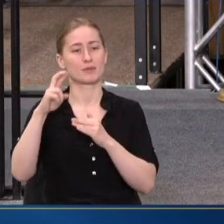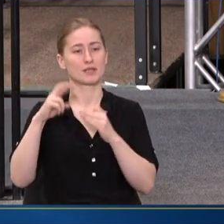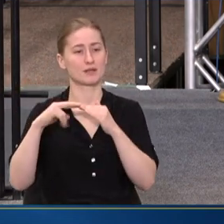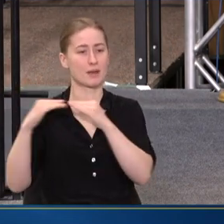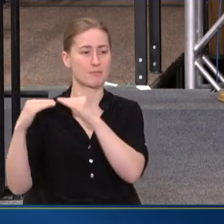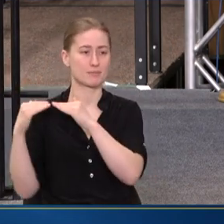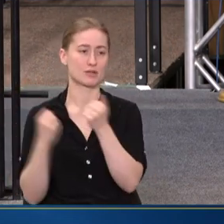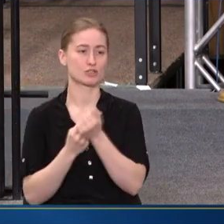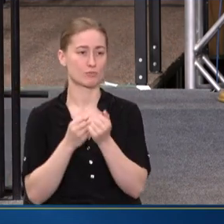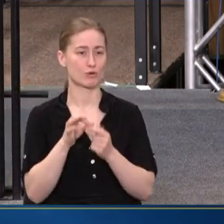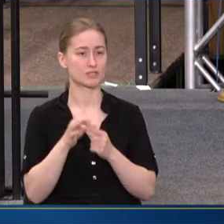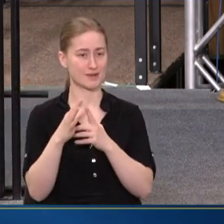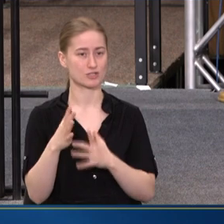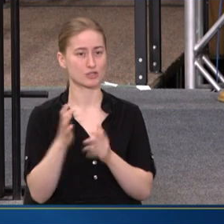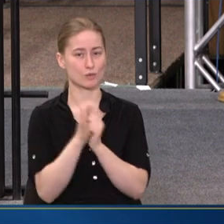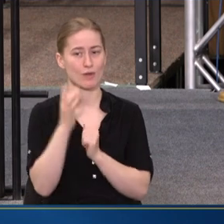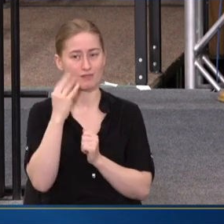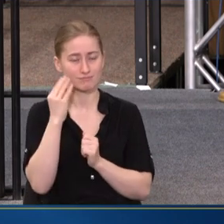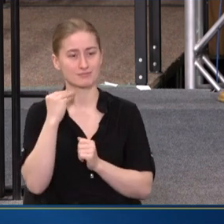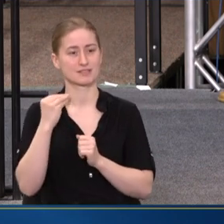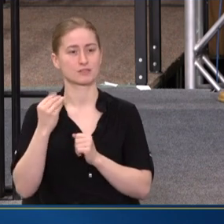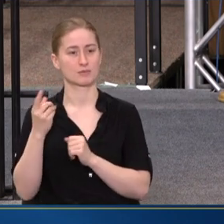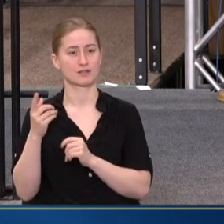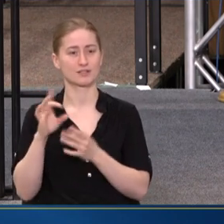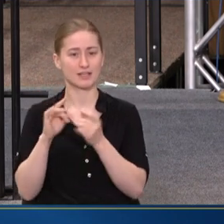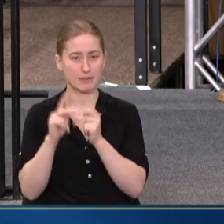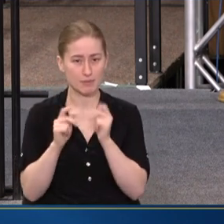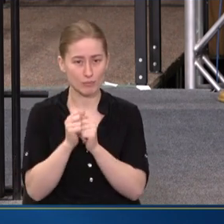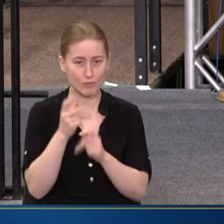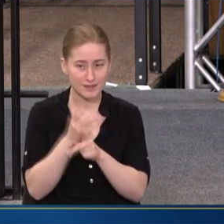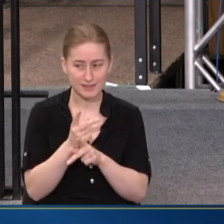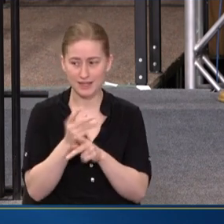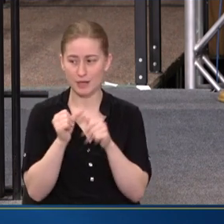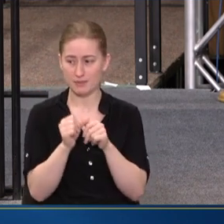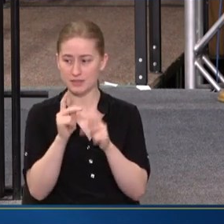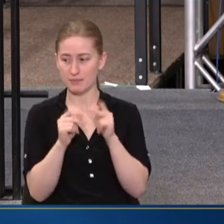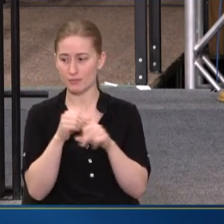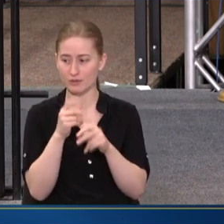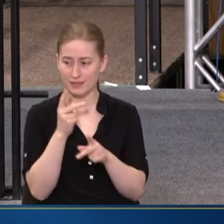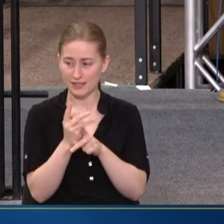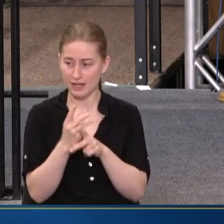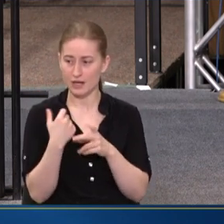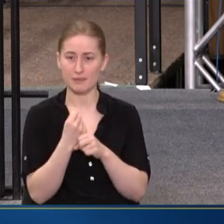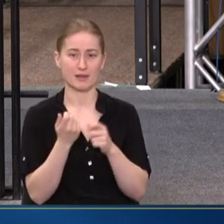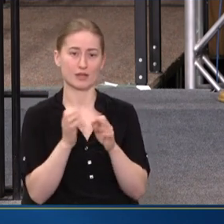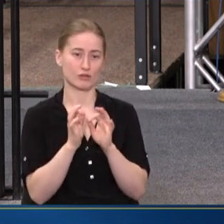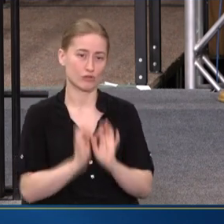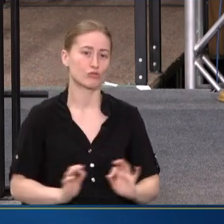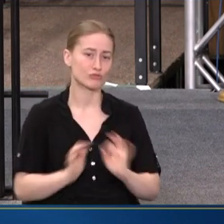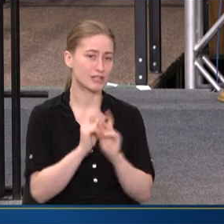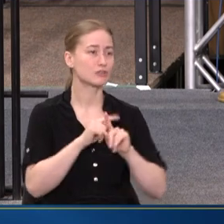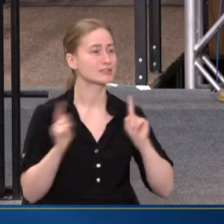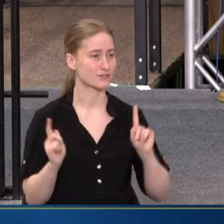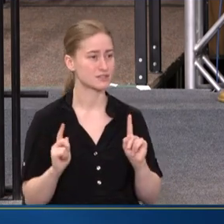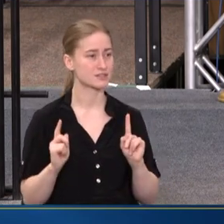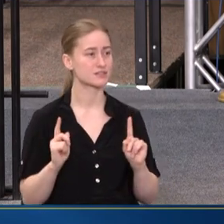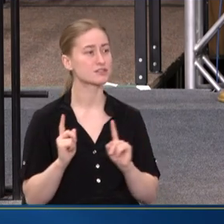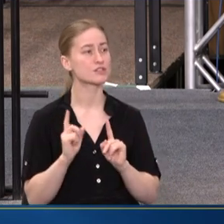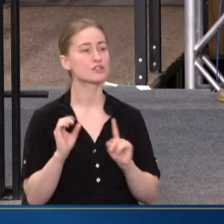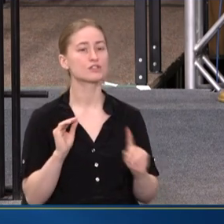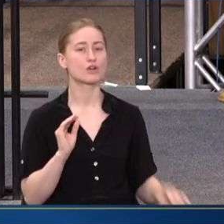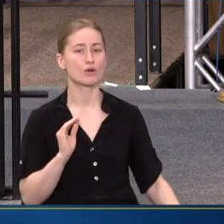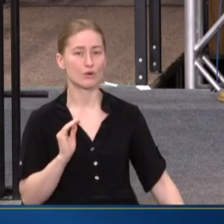WITH LIVED EXPERIENCE ARE ABLE TO CONNECT PEOPLE TO CARE, HELP RETAIN PEOPLE IN CARE. IT MAKES SUCH A CRITICAL DIFFERENCE. AND SO